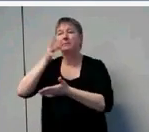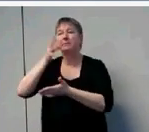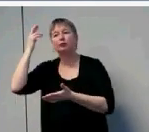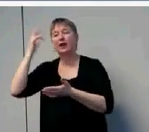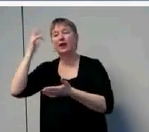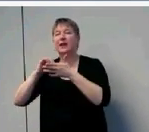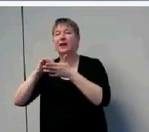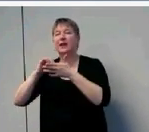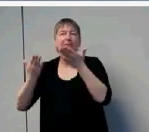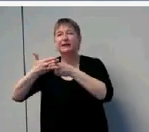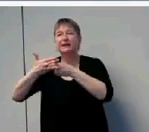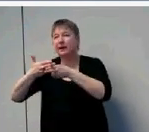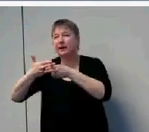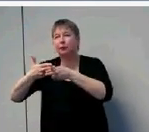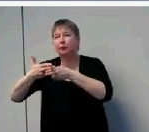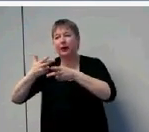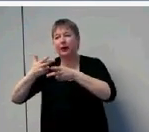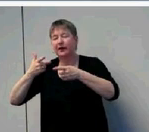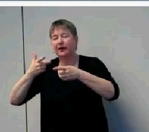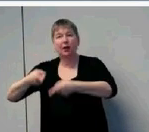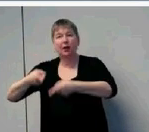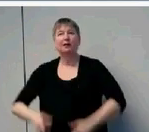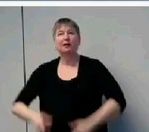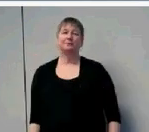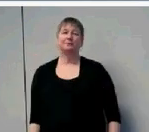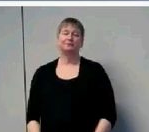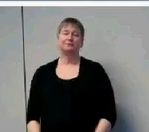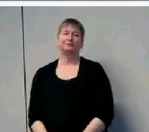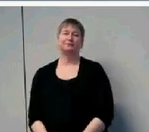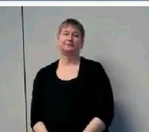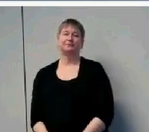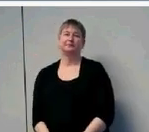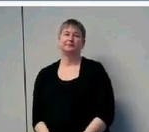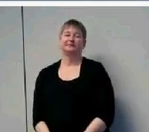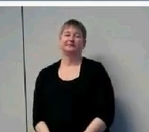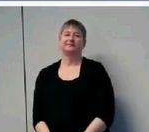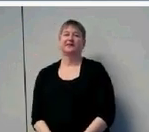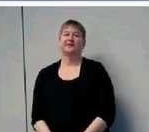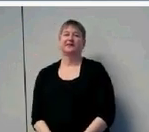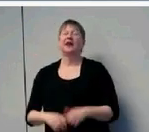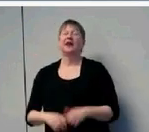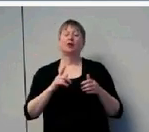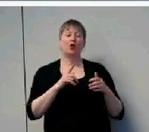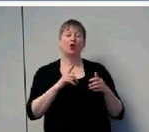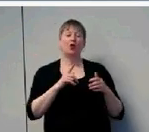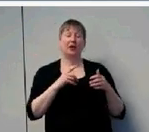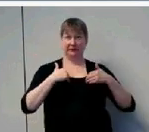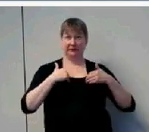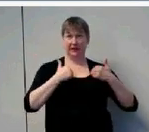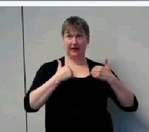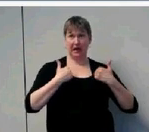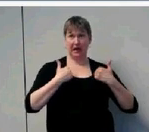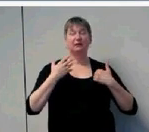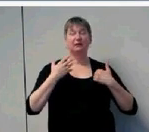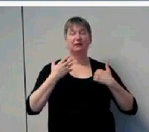Also, we found that parents reported particularly of the younger group. They reported more issues with